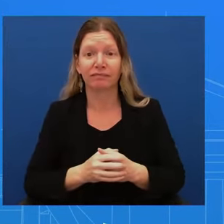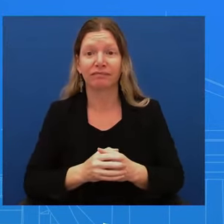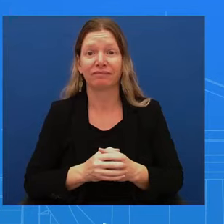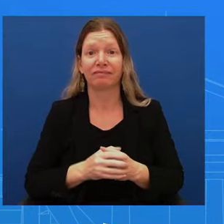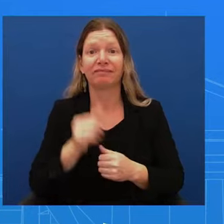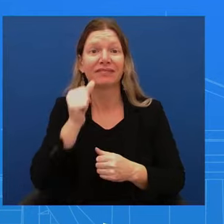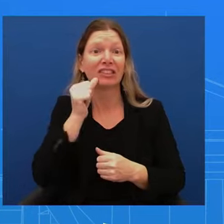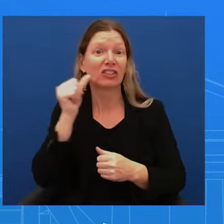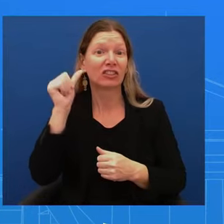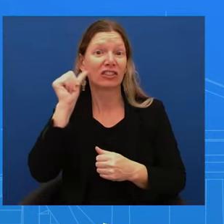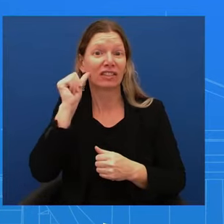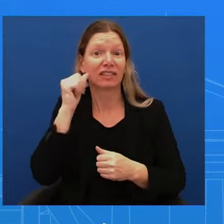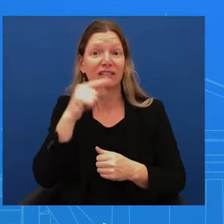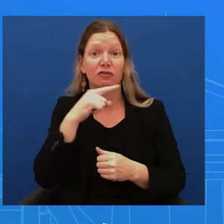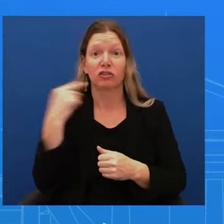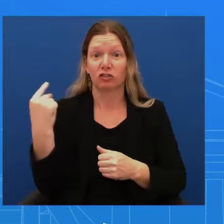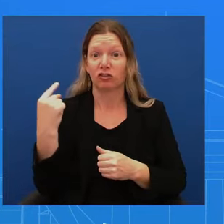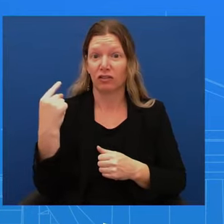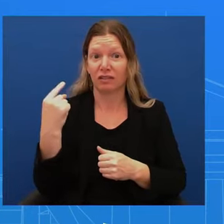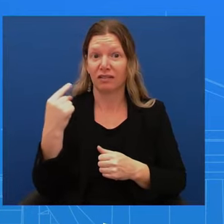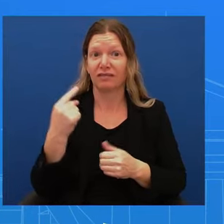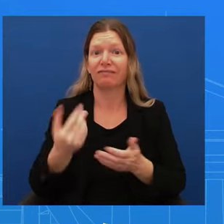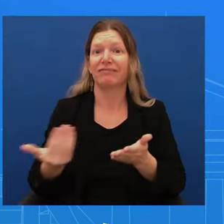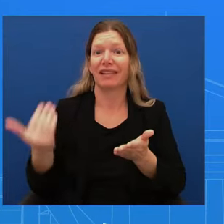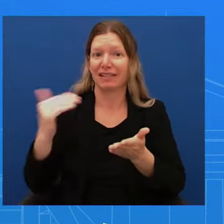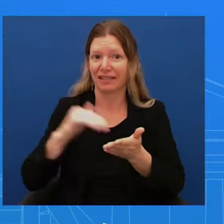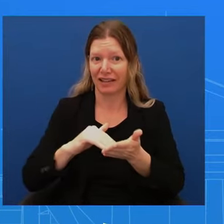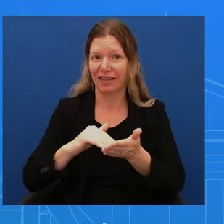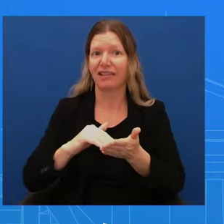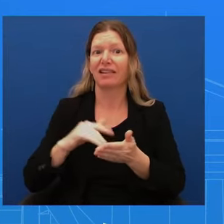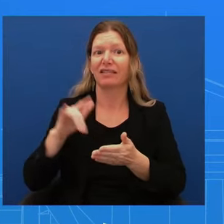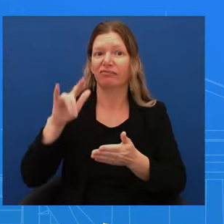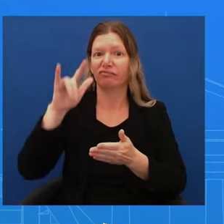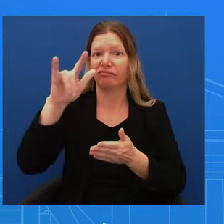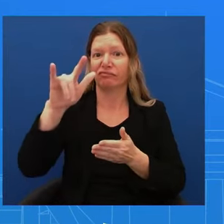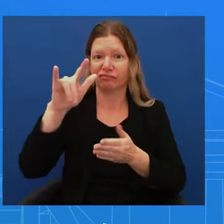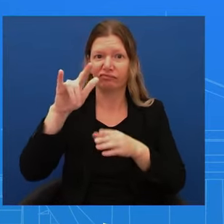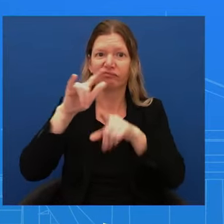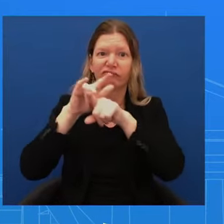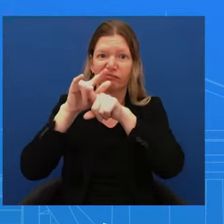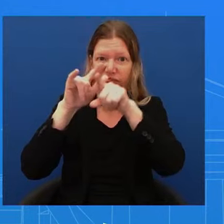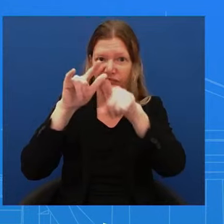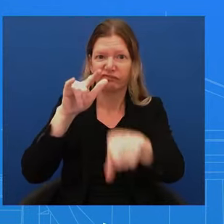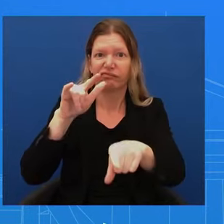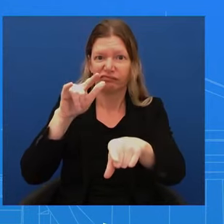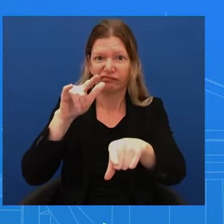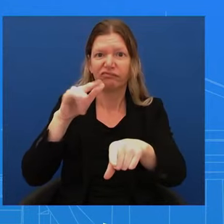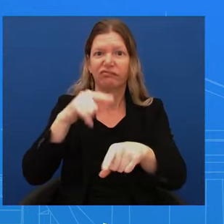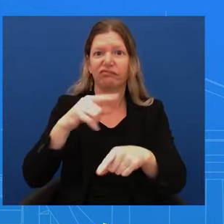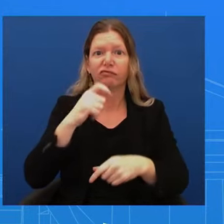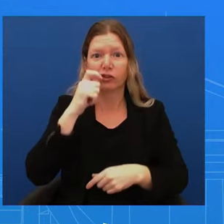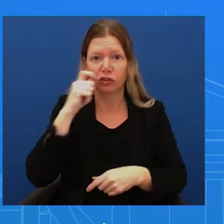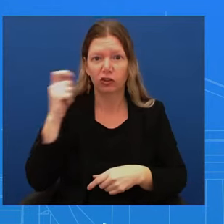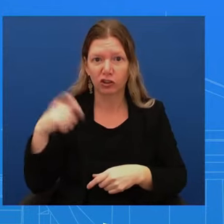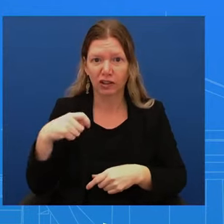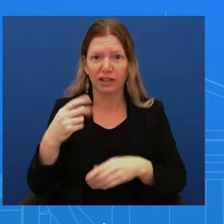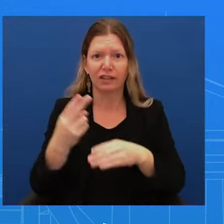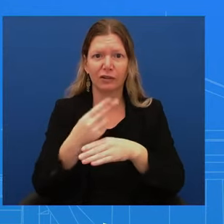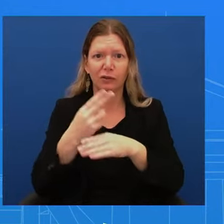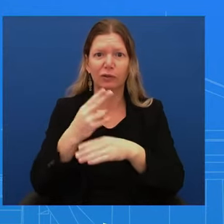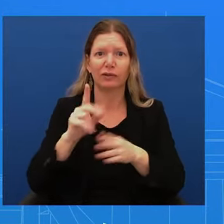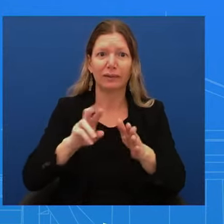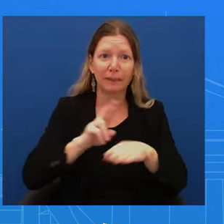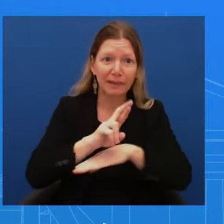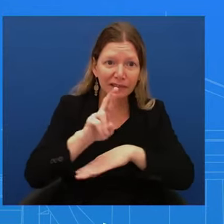recent aerial attack against Ukraine using missiles and UAVs. Multiple Ukrainian civilians were killed in the strikes, and dozens were injured. Now, these strikes